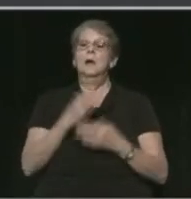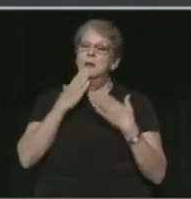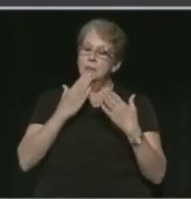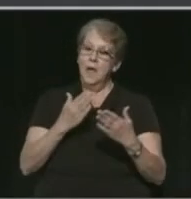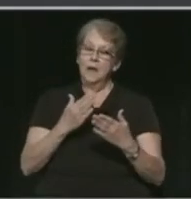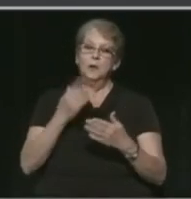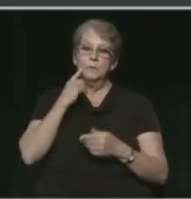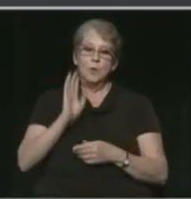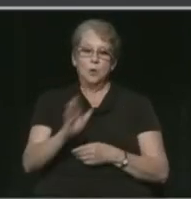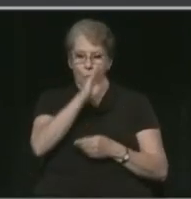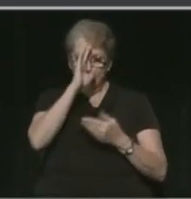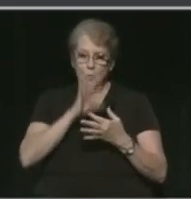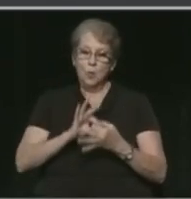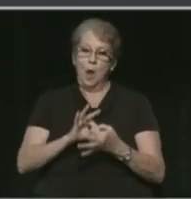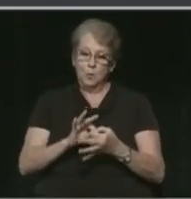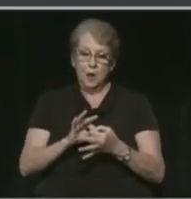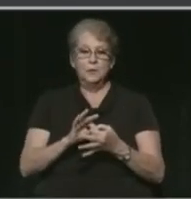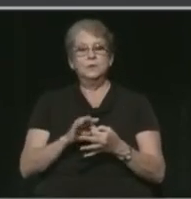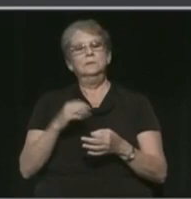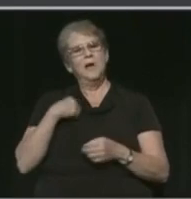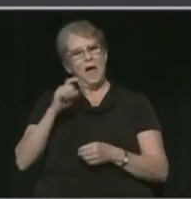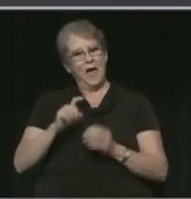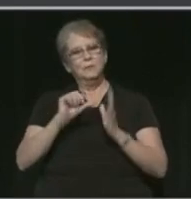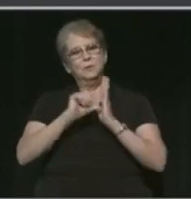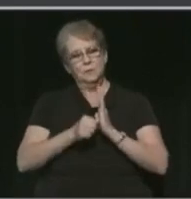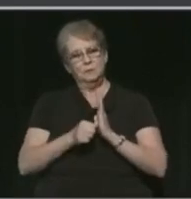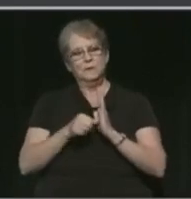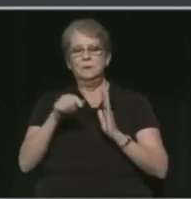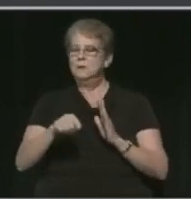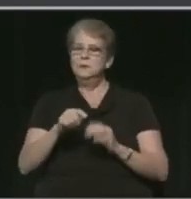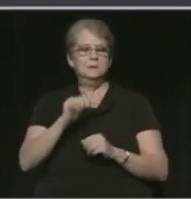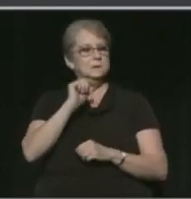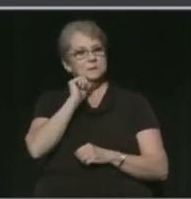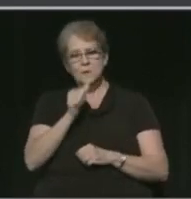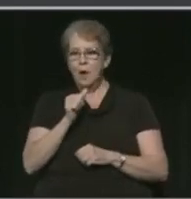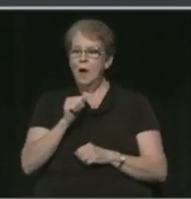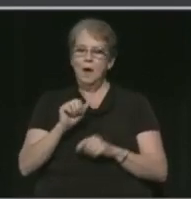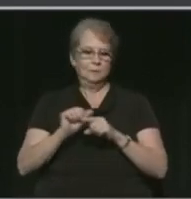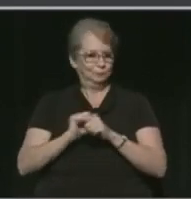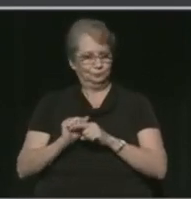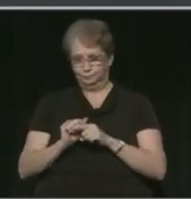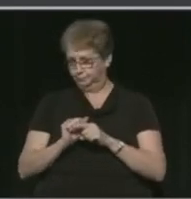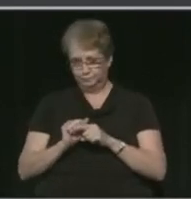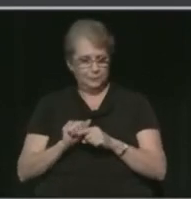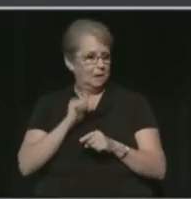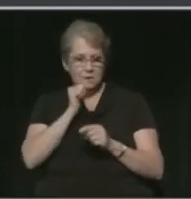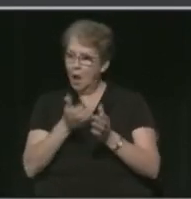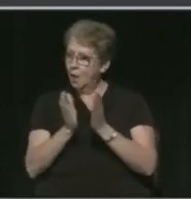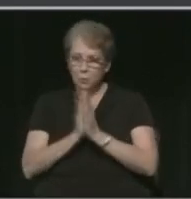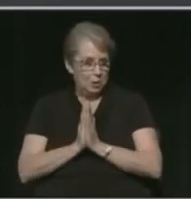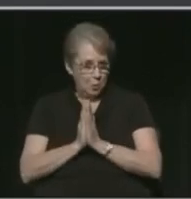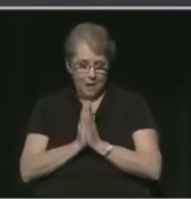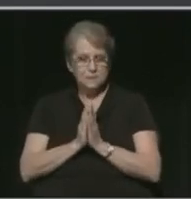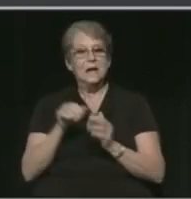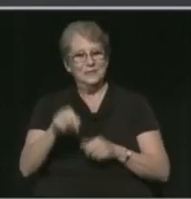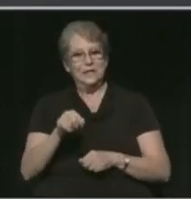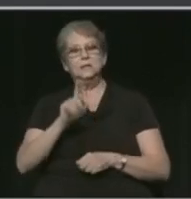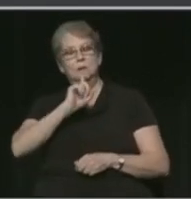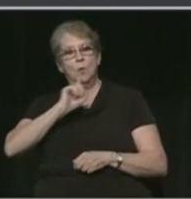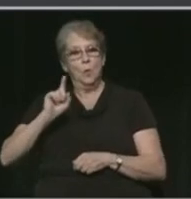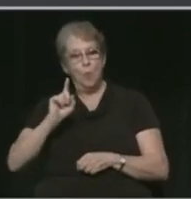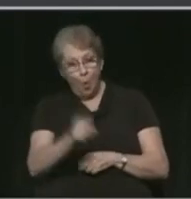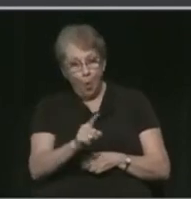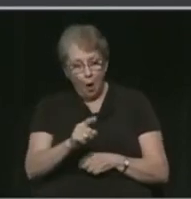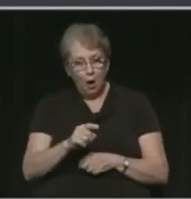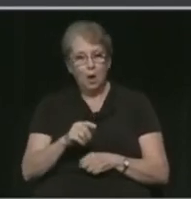thank you for your cooperation. I have to emphasize this is not a drill. It's not a request. It's an order. So,